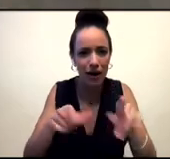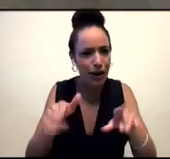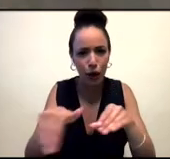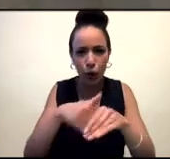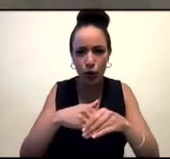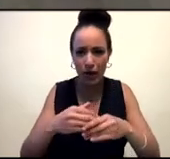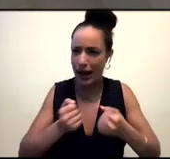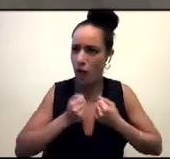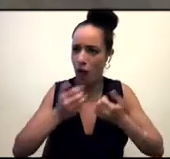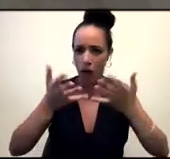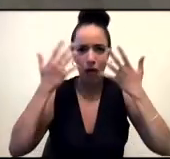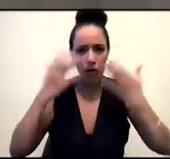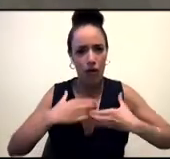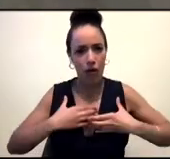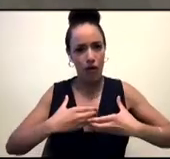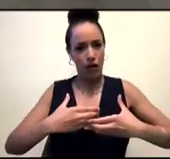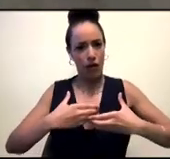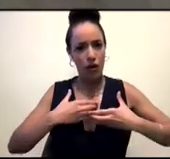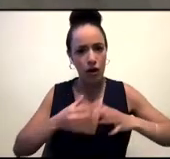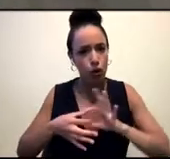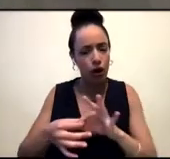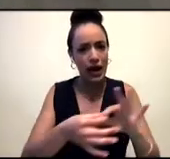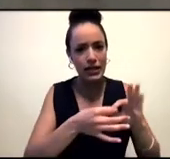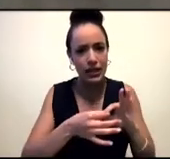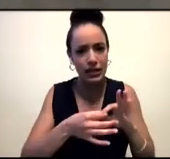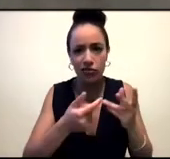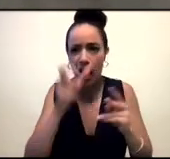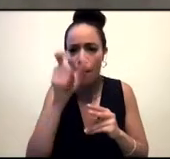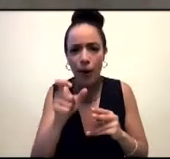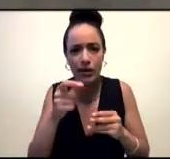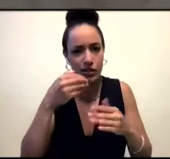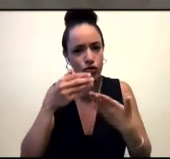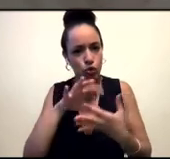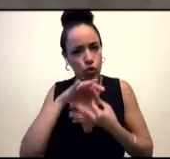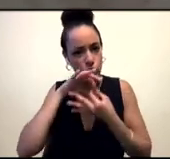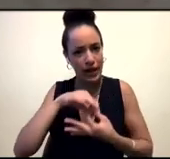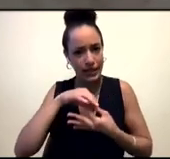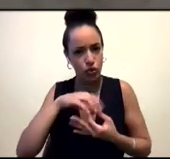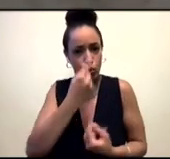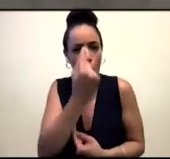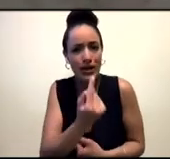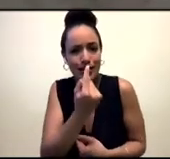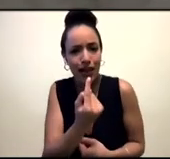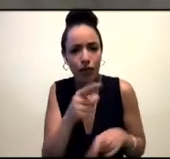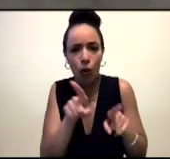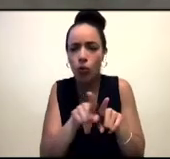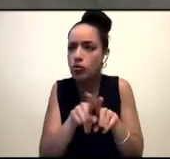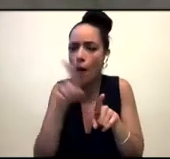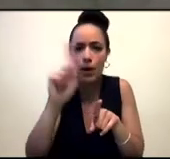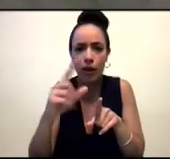personhood that we embody, to the fact that when you have a small chat with someone, it's not just, you know, a passing thing. It's really